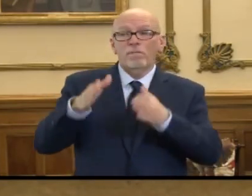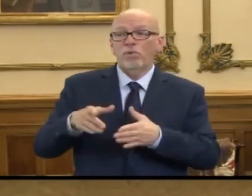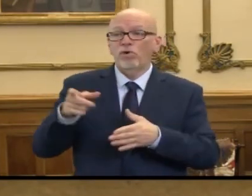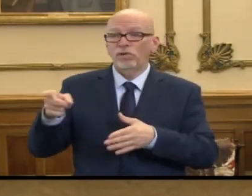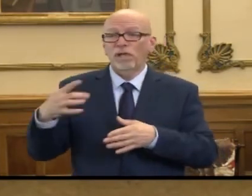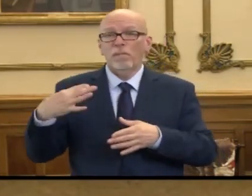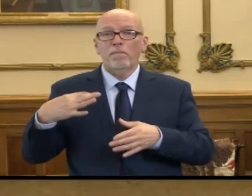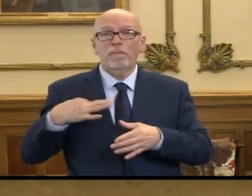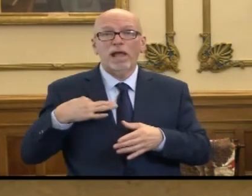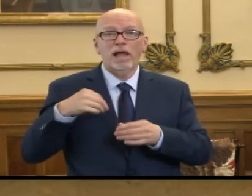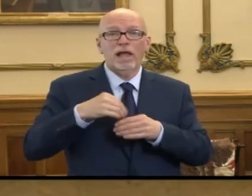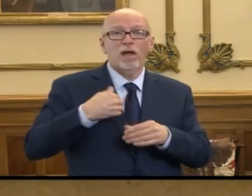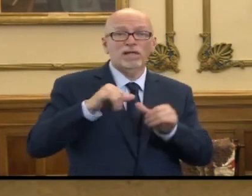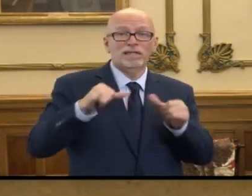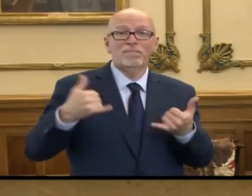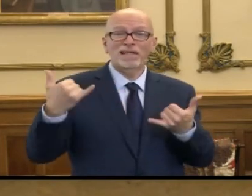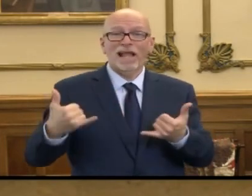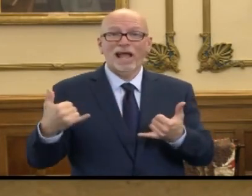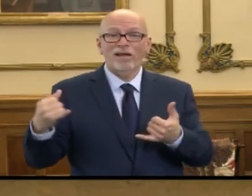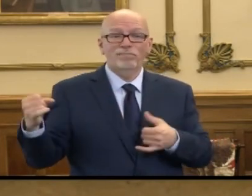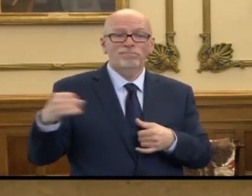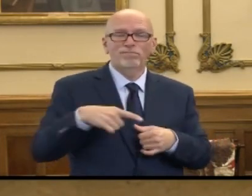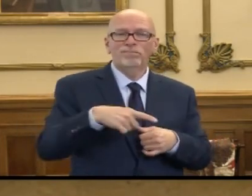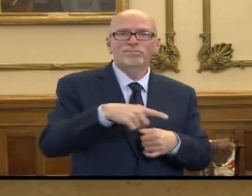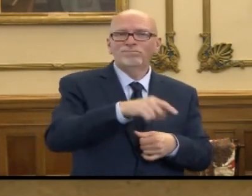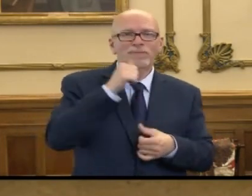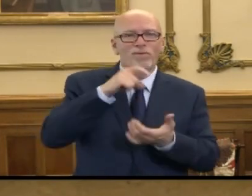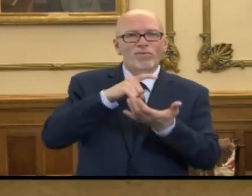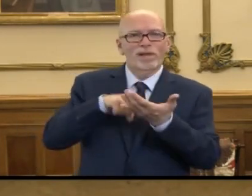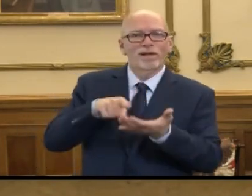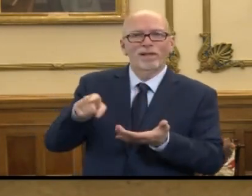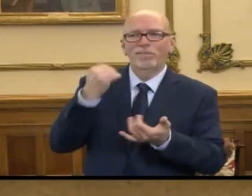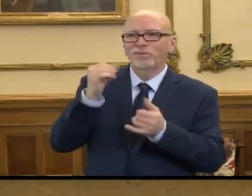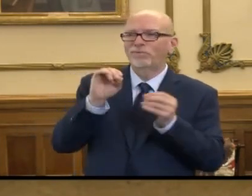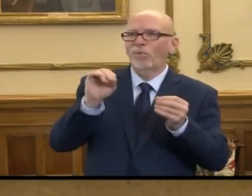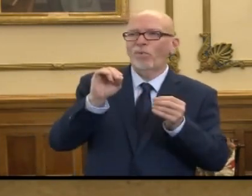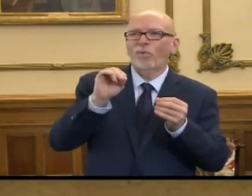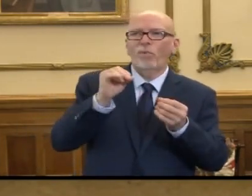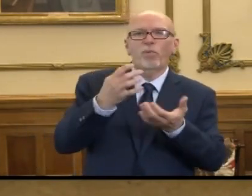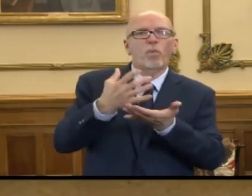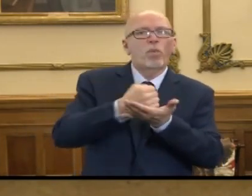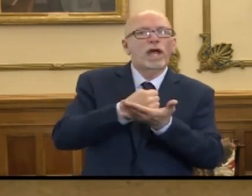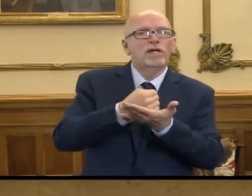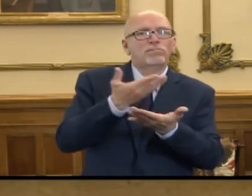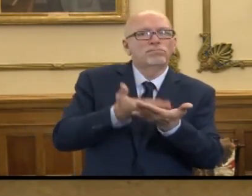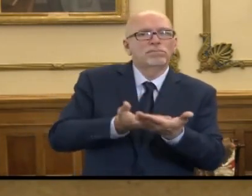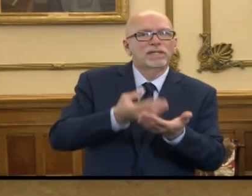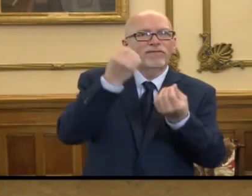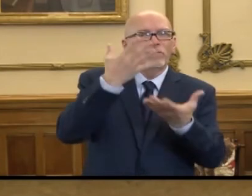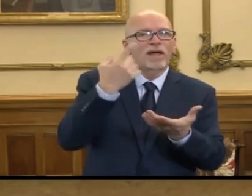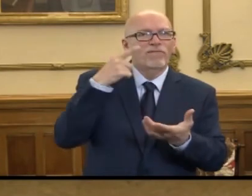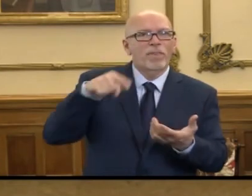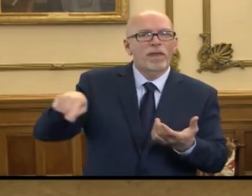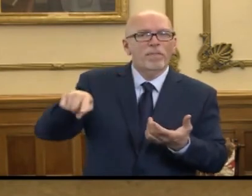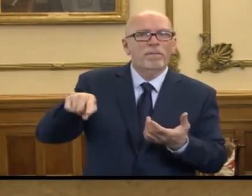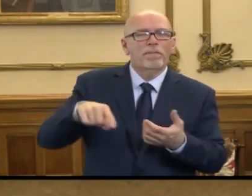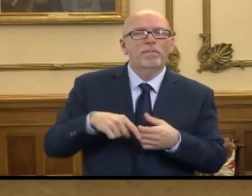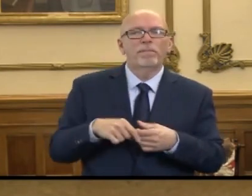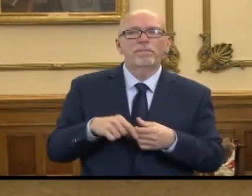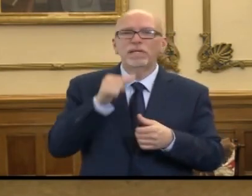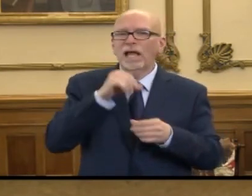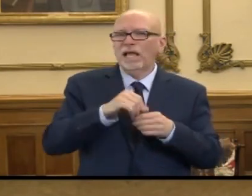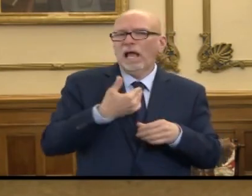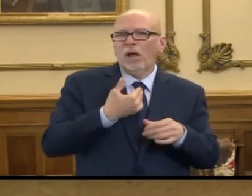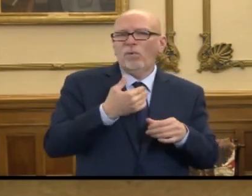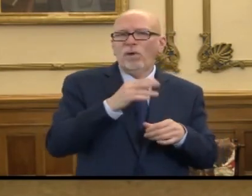applies in our system right now, it doesn't recognize them because we have no wage or earnings data for them, not in